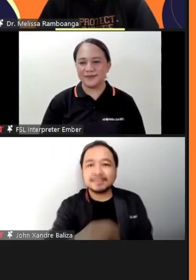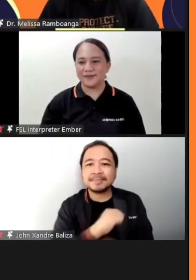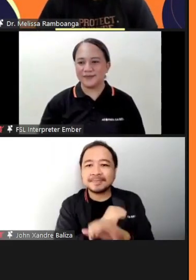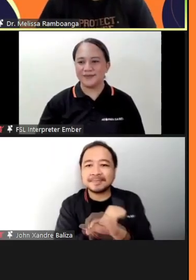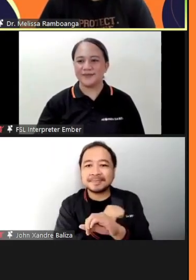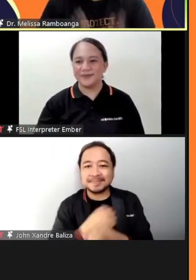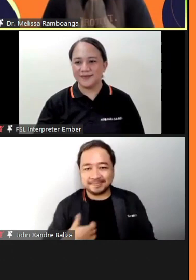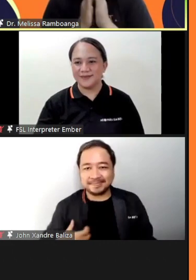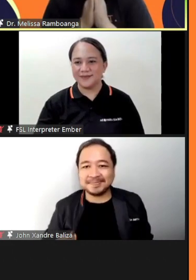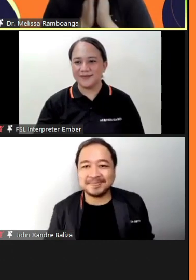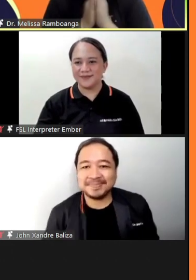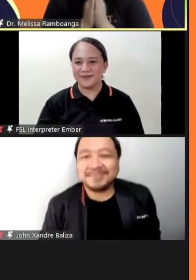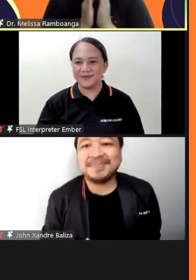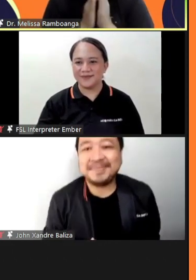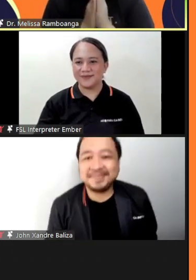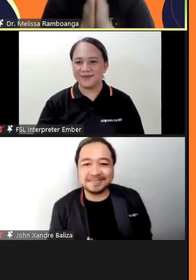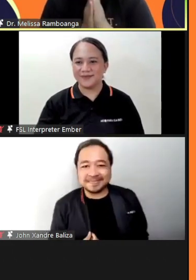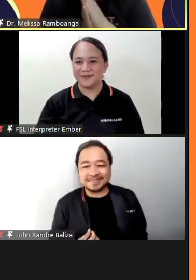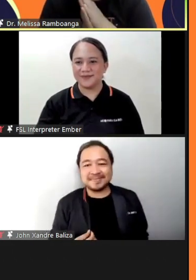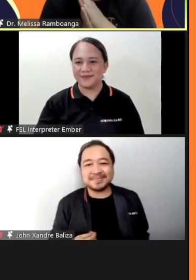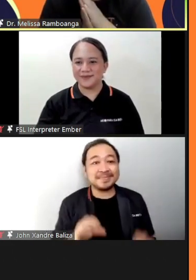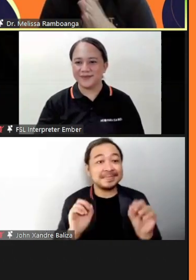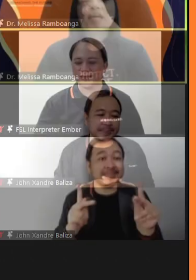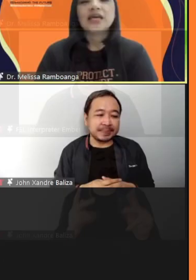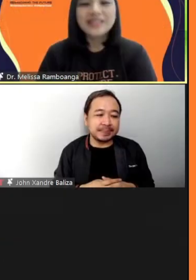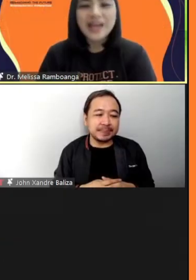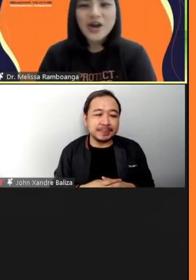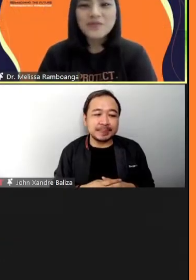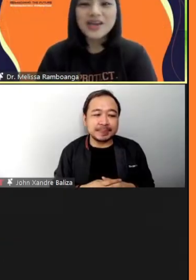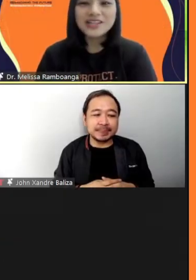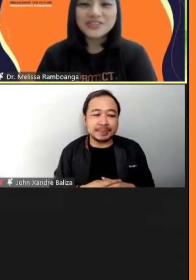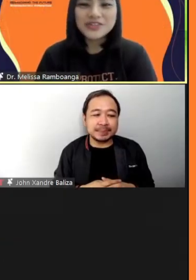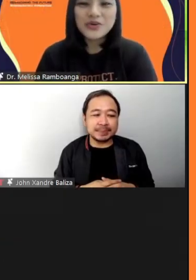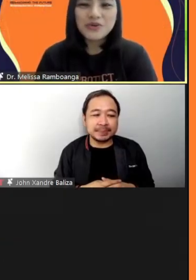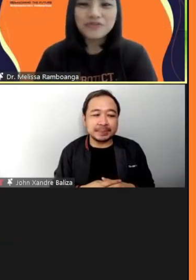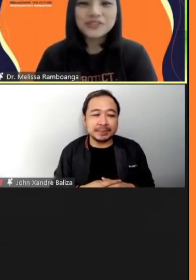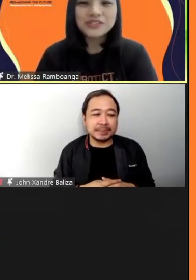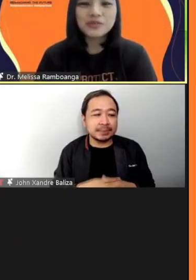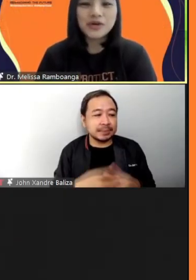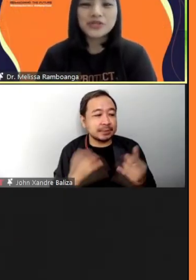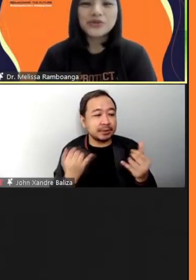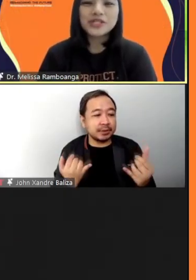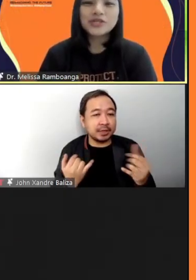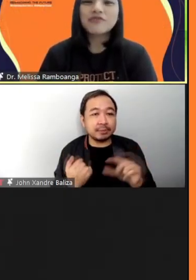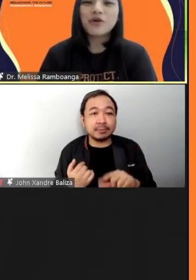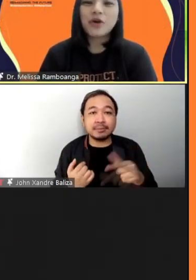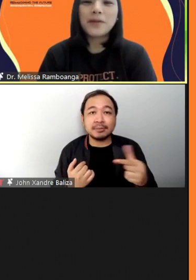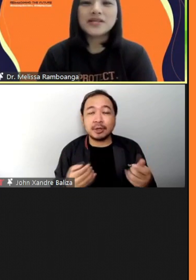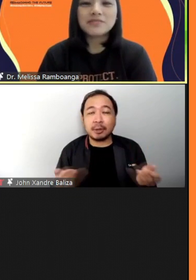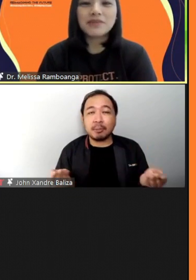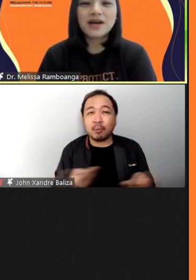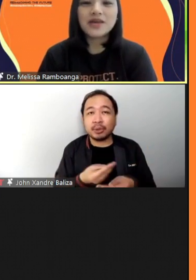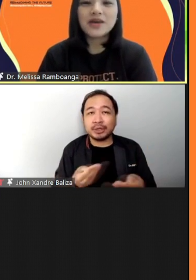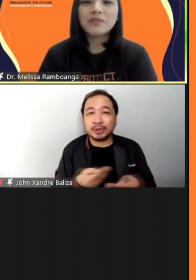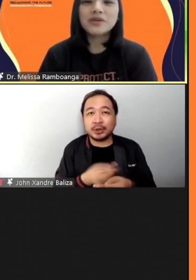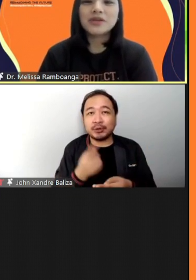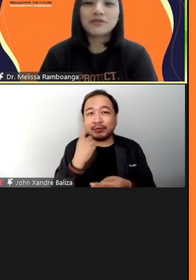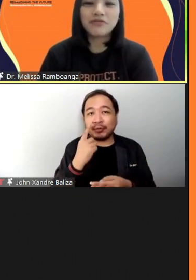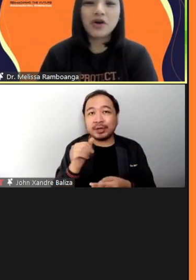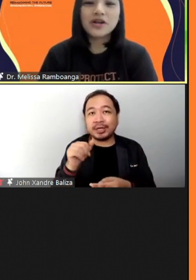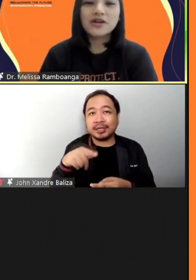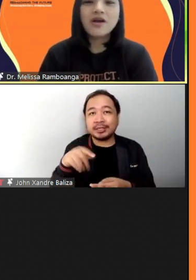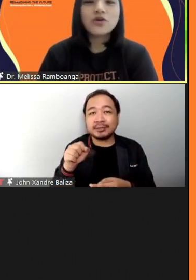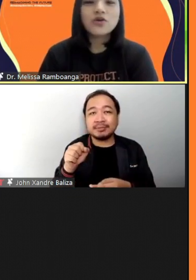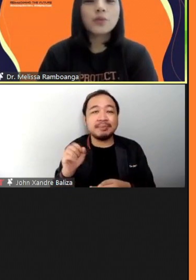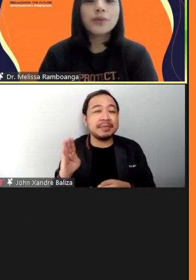Okay Thank you so much for participating And now may I turn you over to the moderator of Ako Para Sa Bata webinar